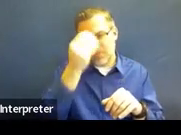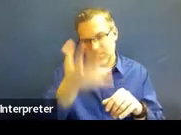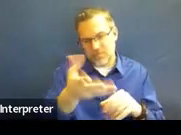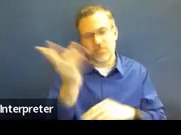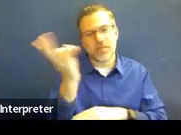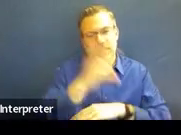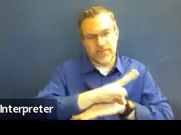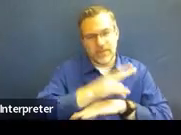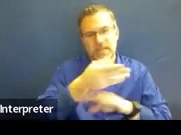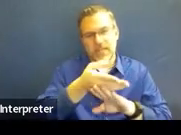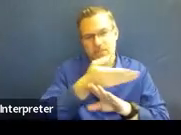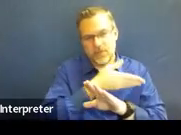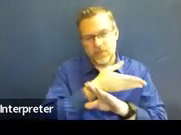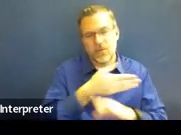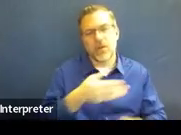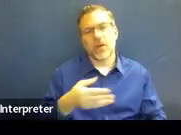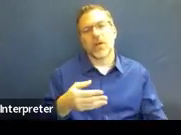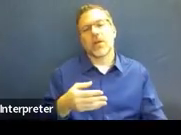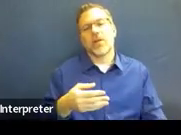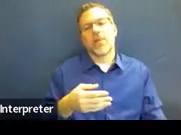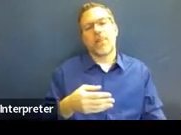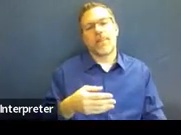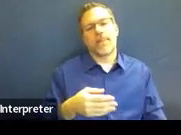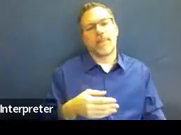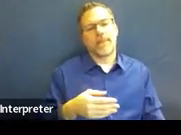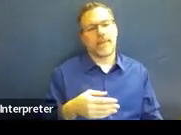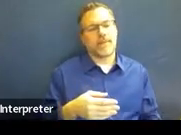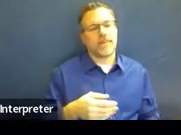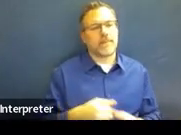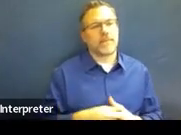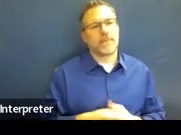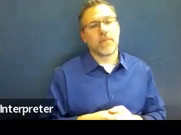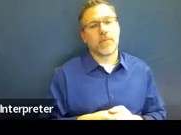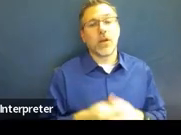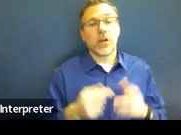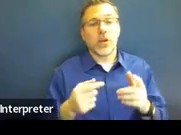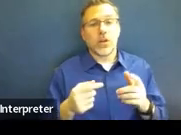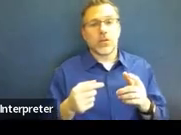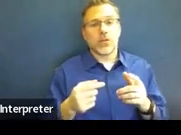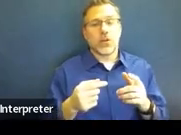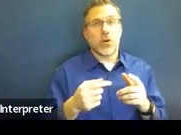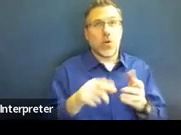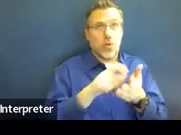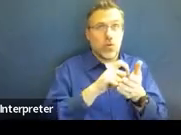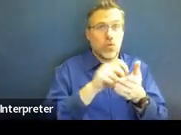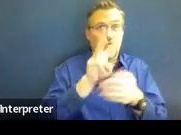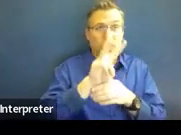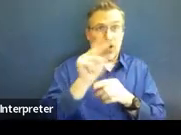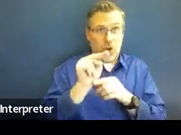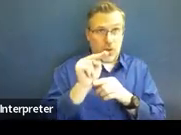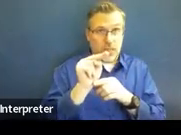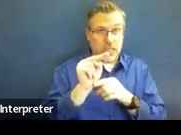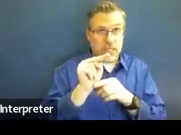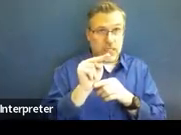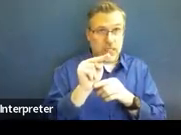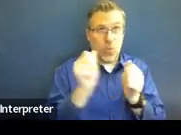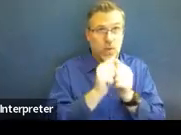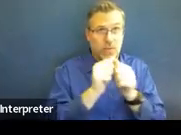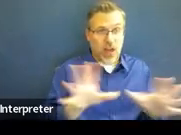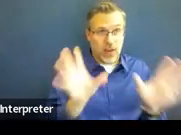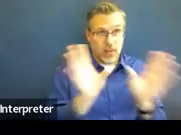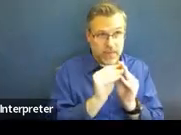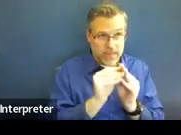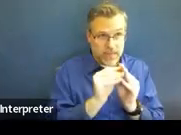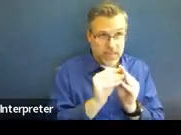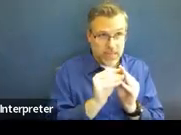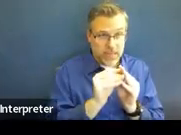you do that written notice without a meeting, the changes on